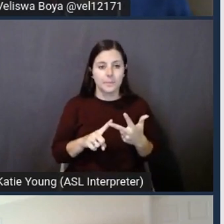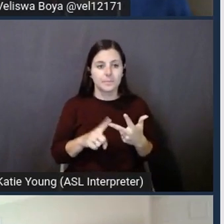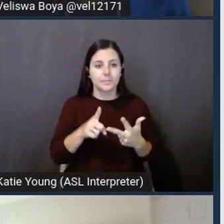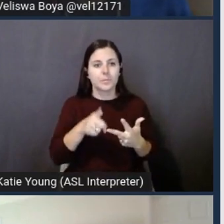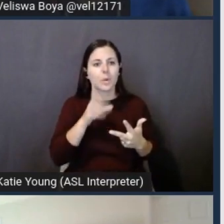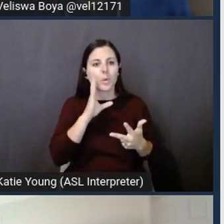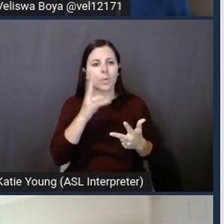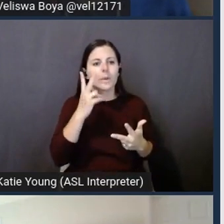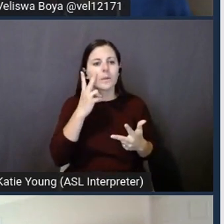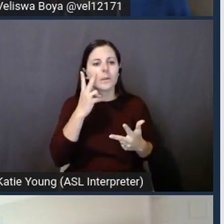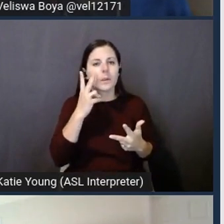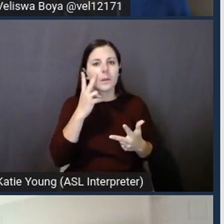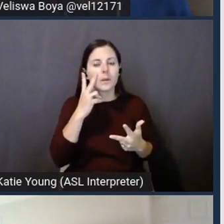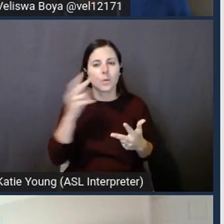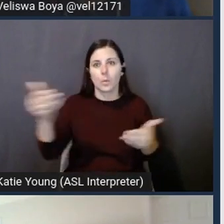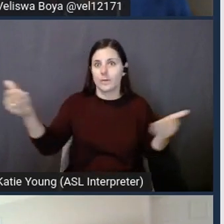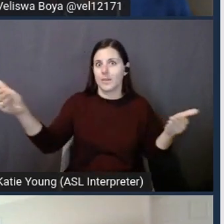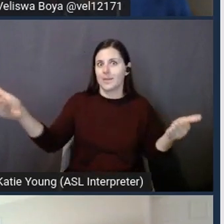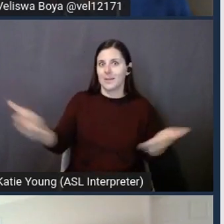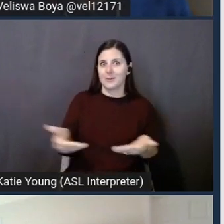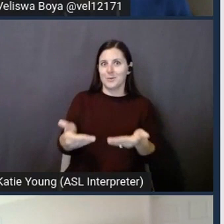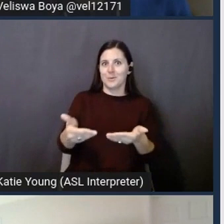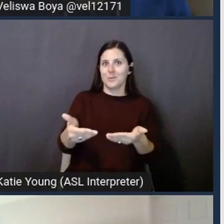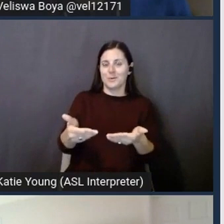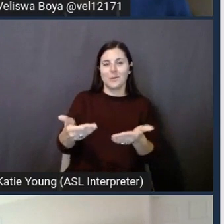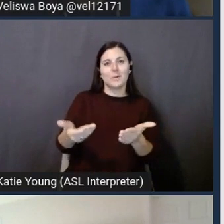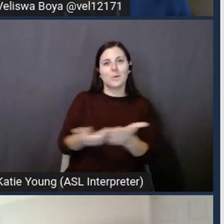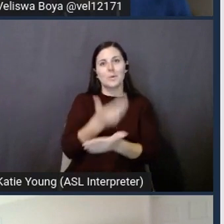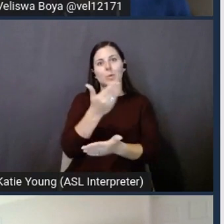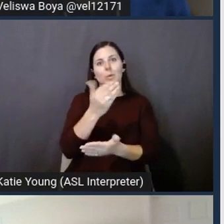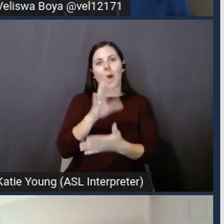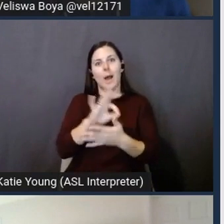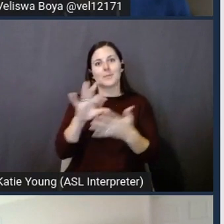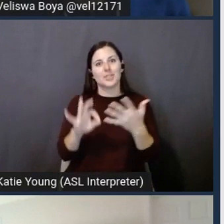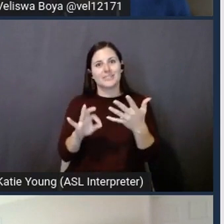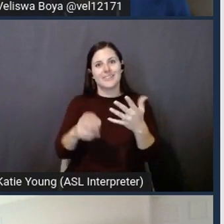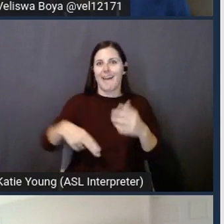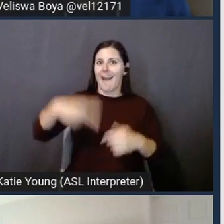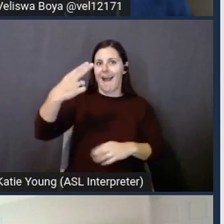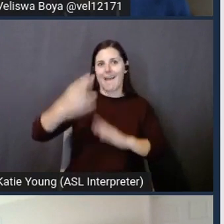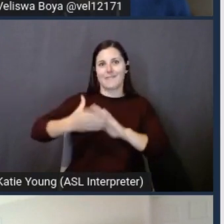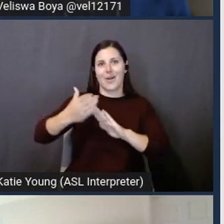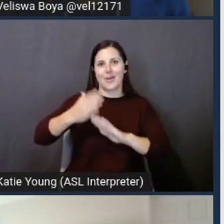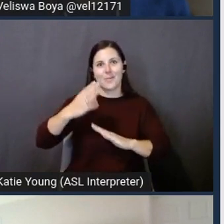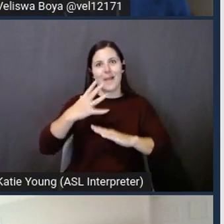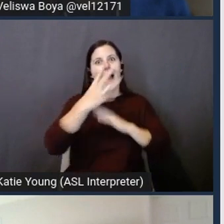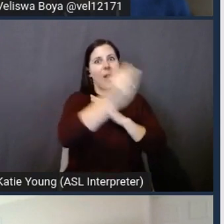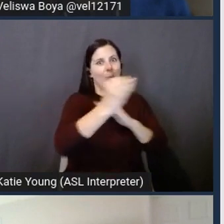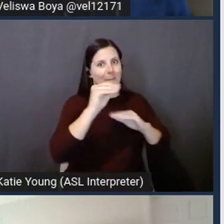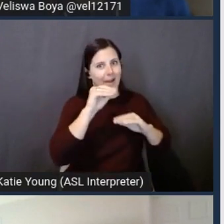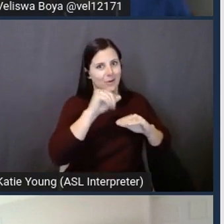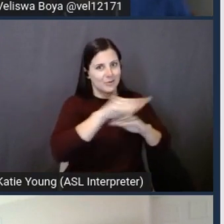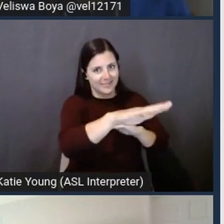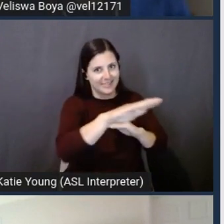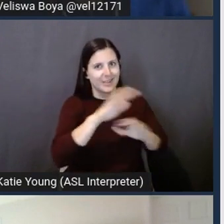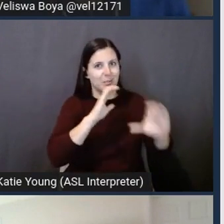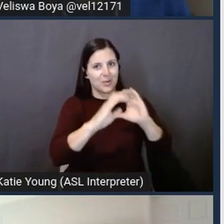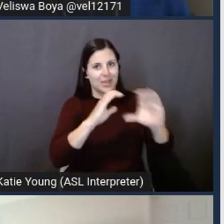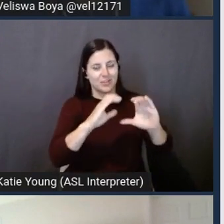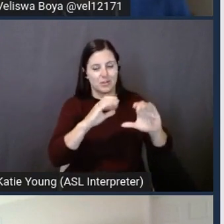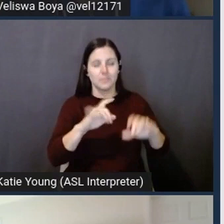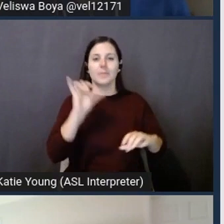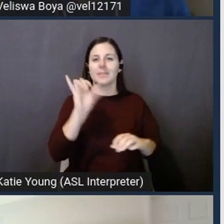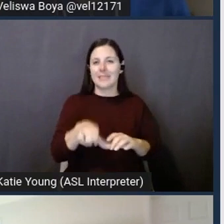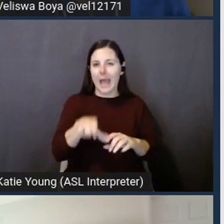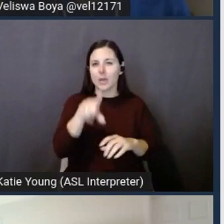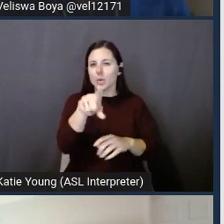that we have introduced this new option, which is high volume outbound communications. And that's where you create and